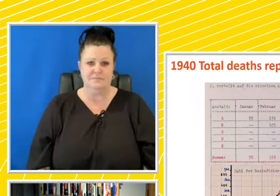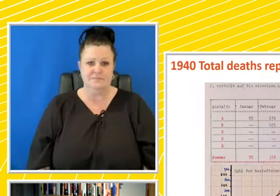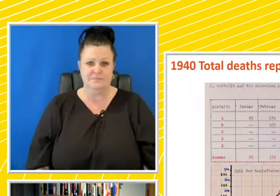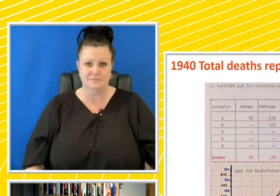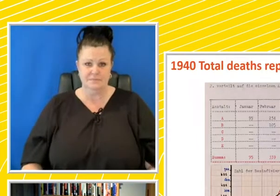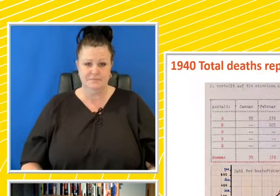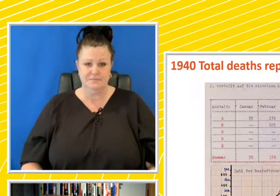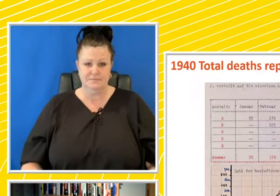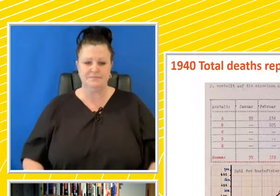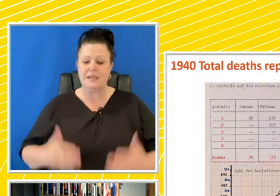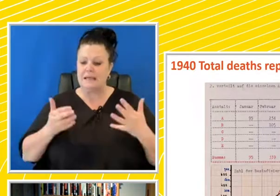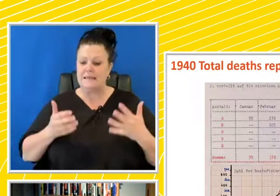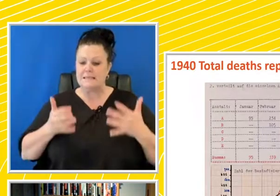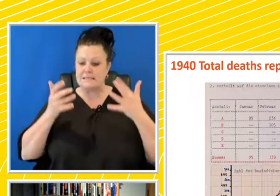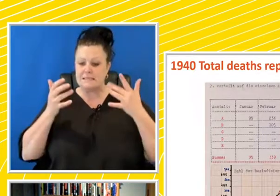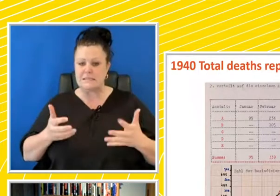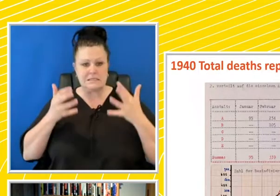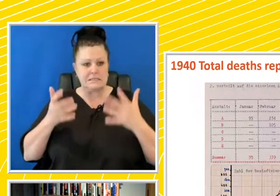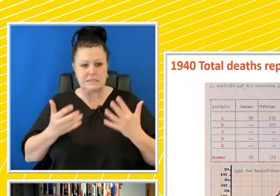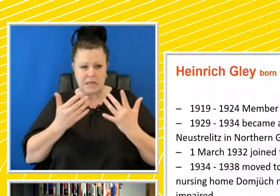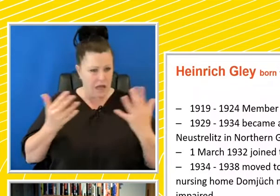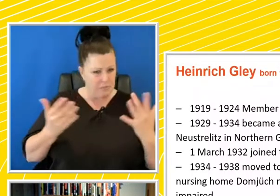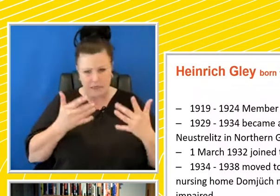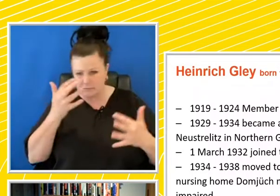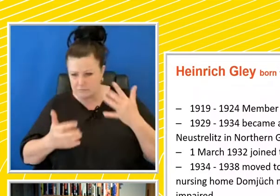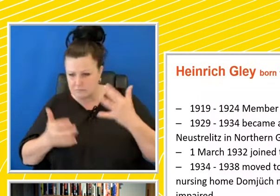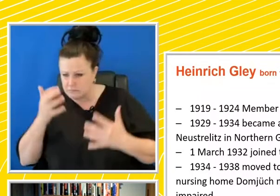Statistics are compiled by statisticians.